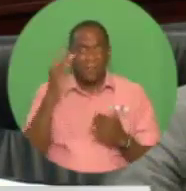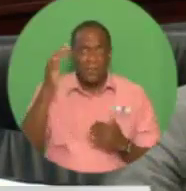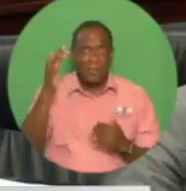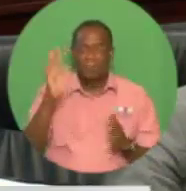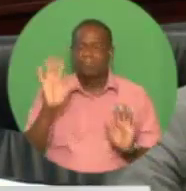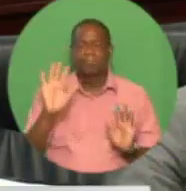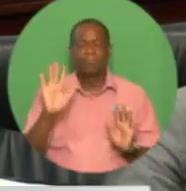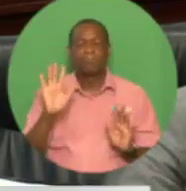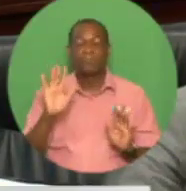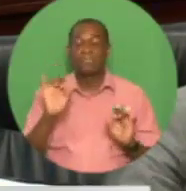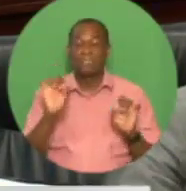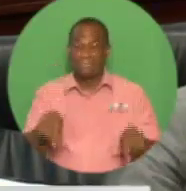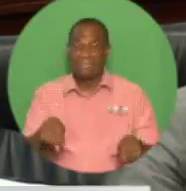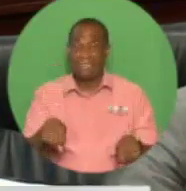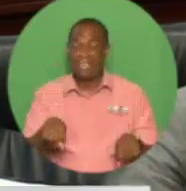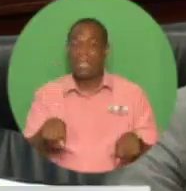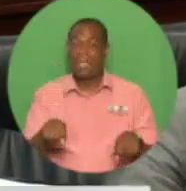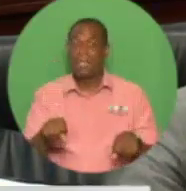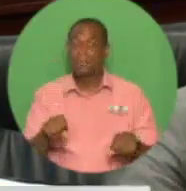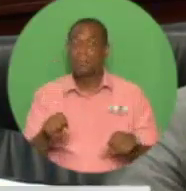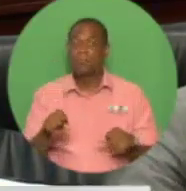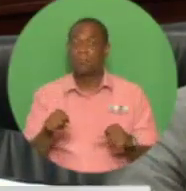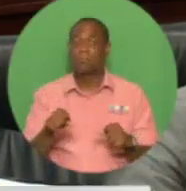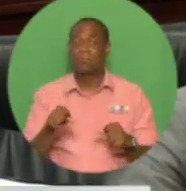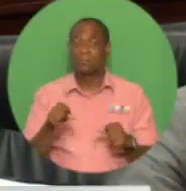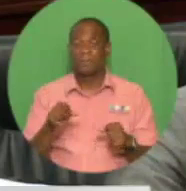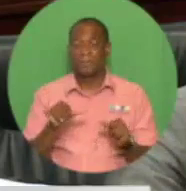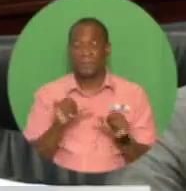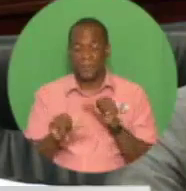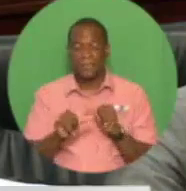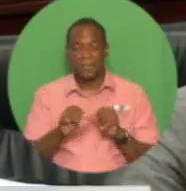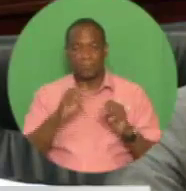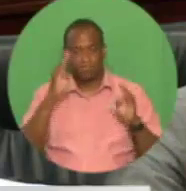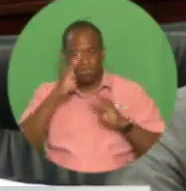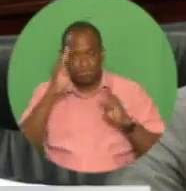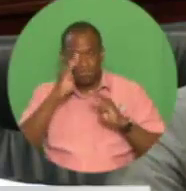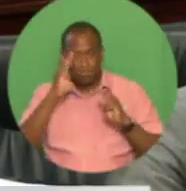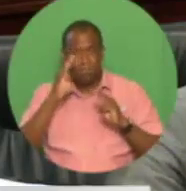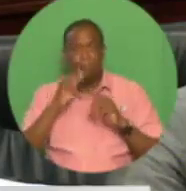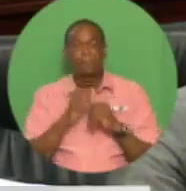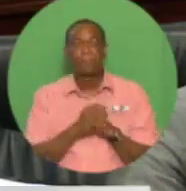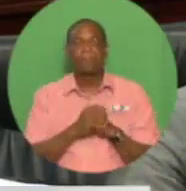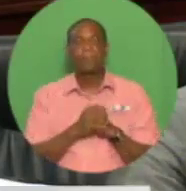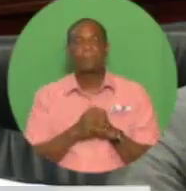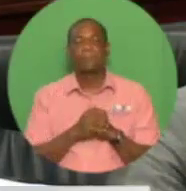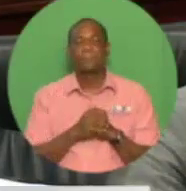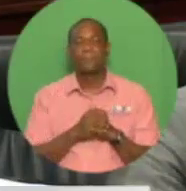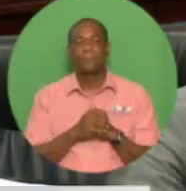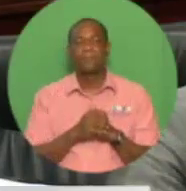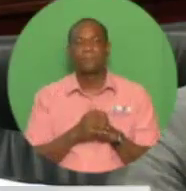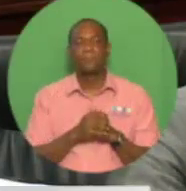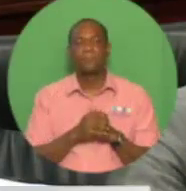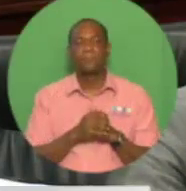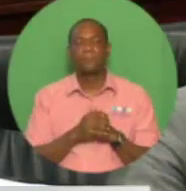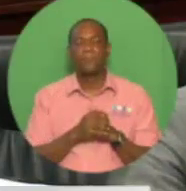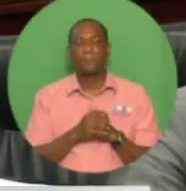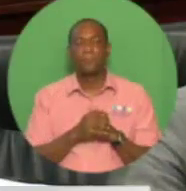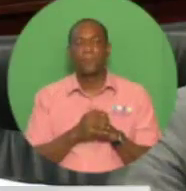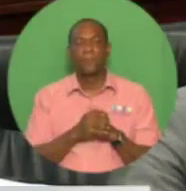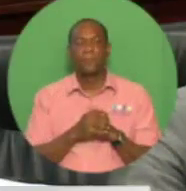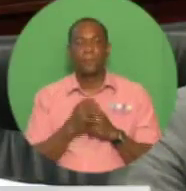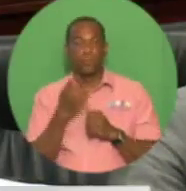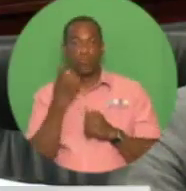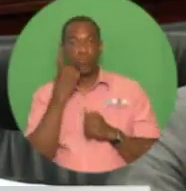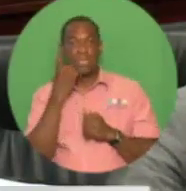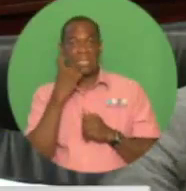For example, recent protectionist sentiments and import restrictions, imposed by major trading